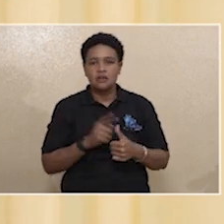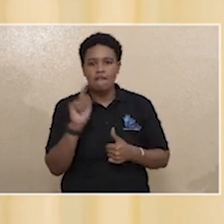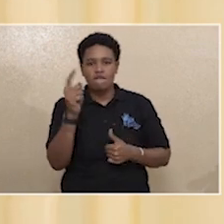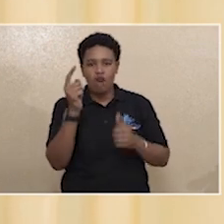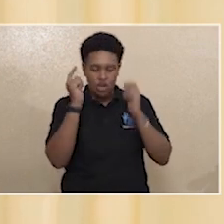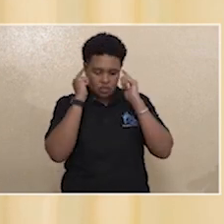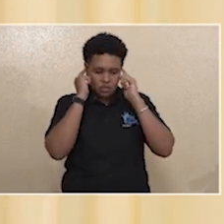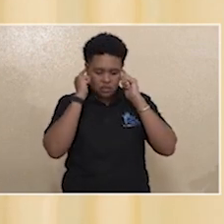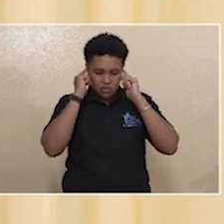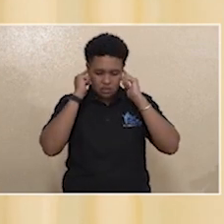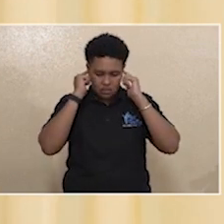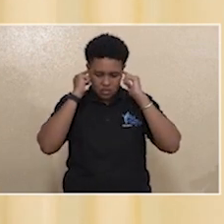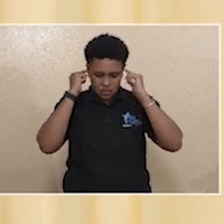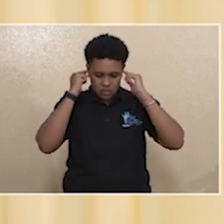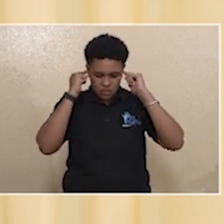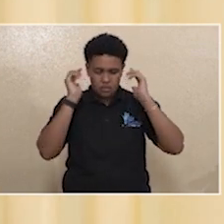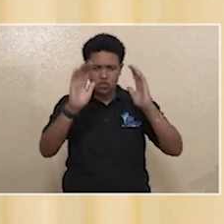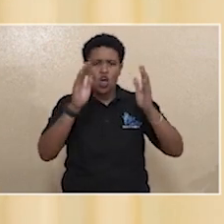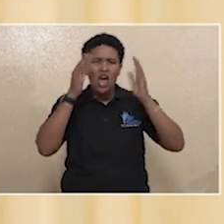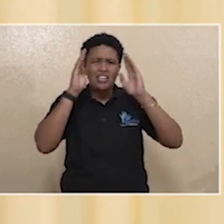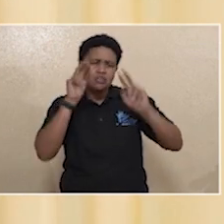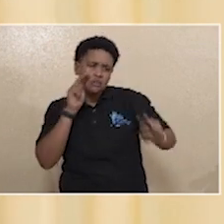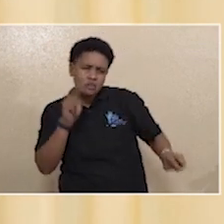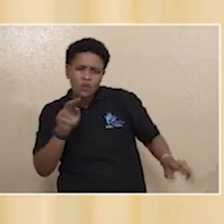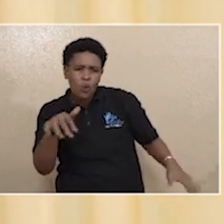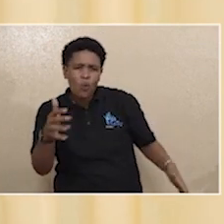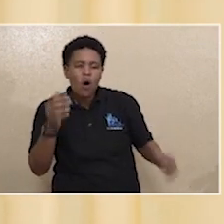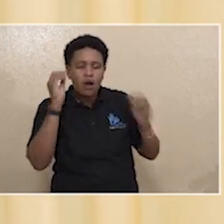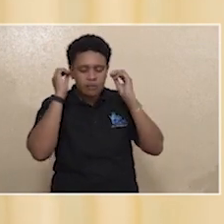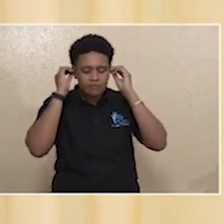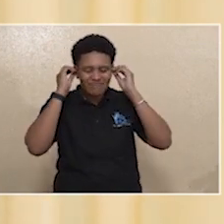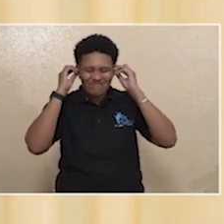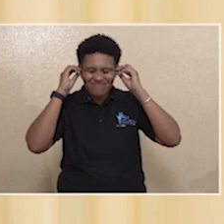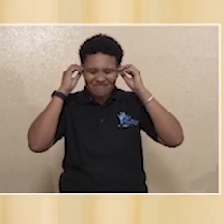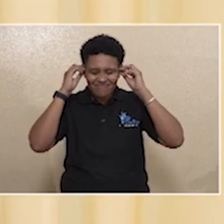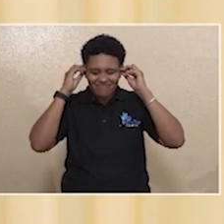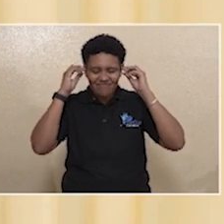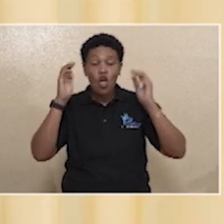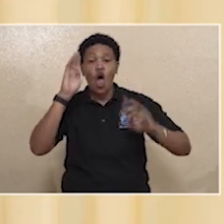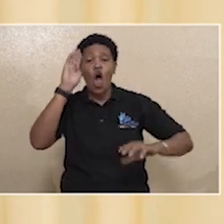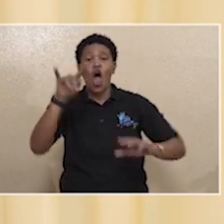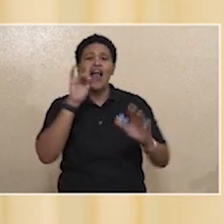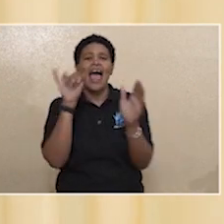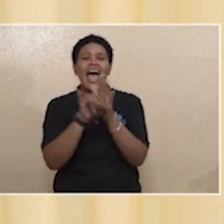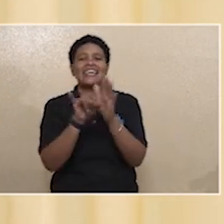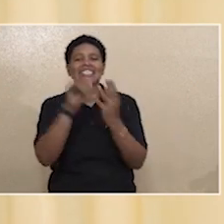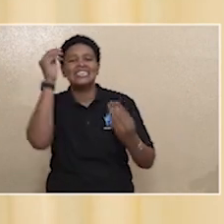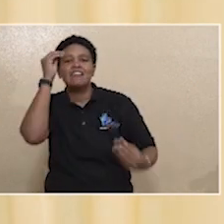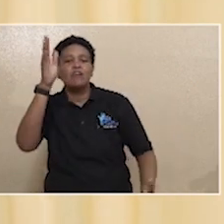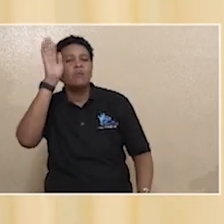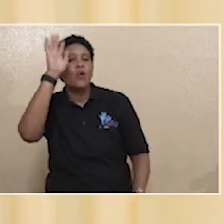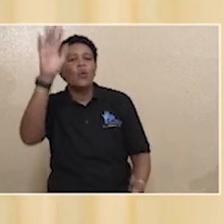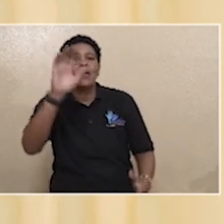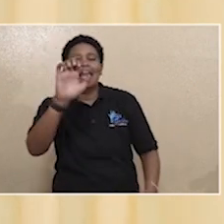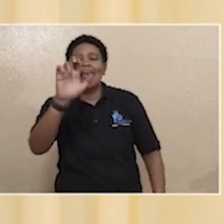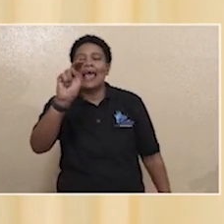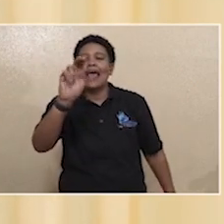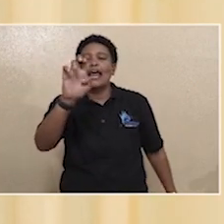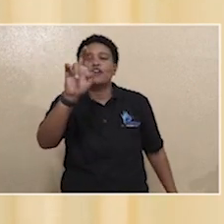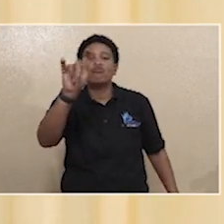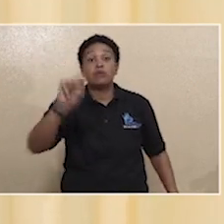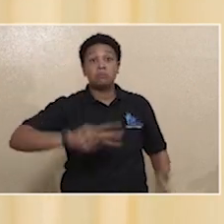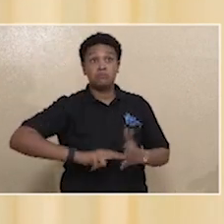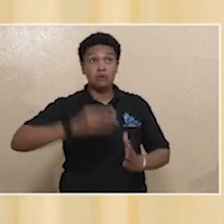that I want to bring to your attention is that all identity information will be encrypted. All